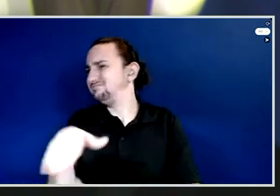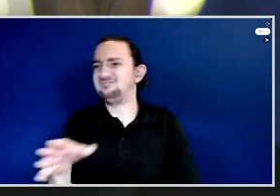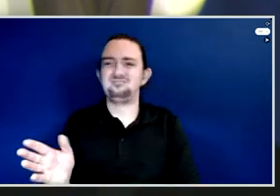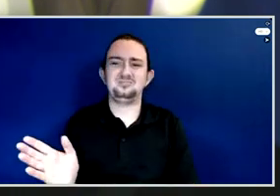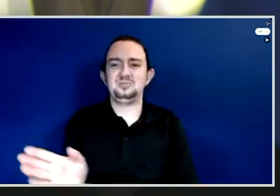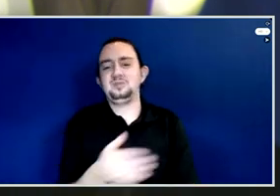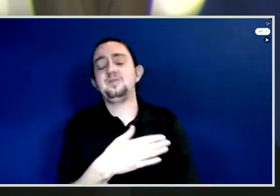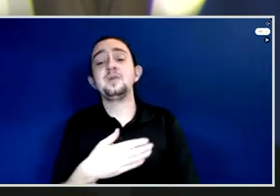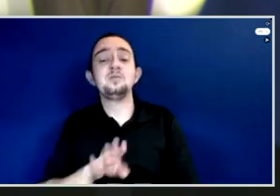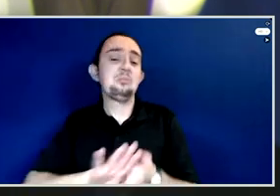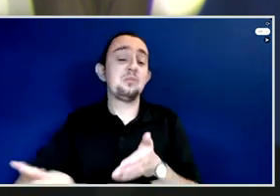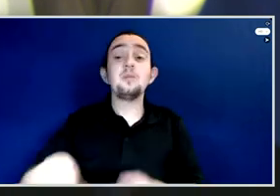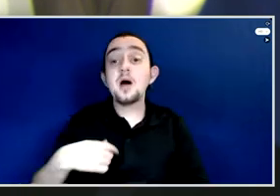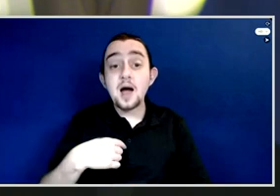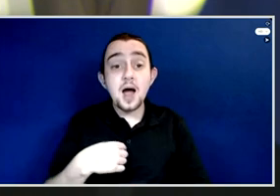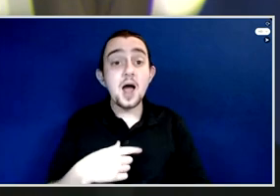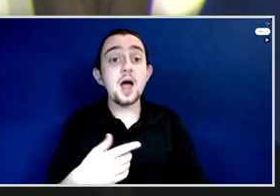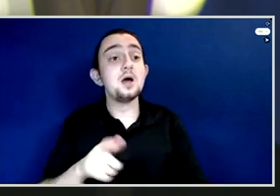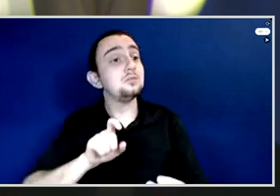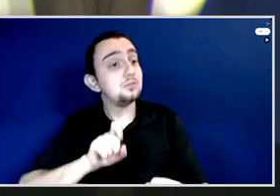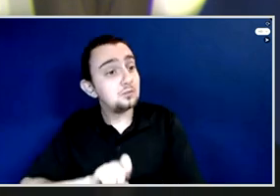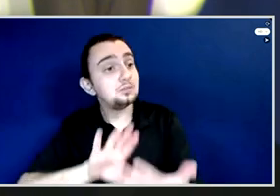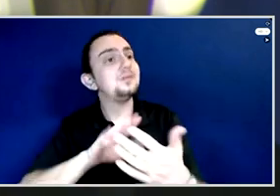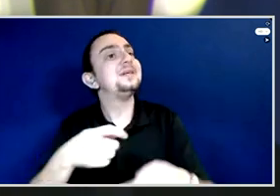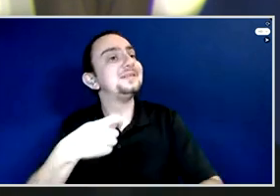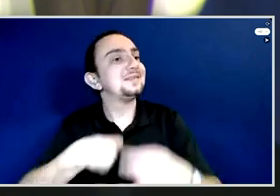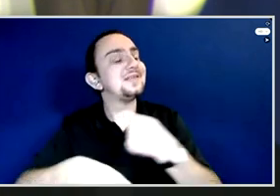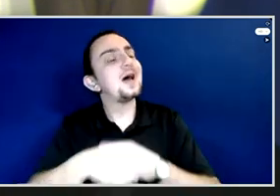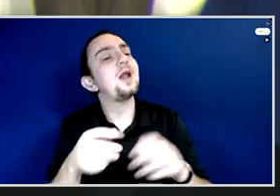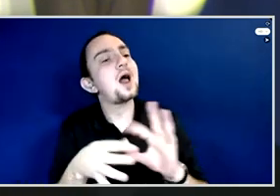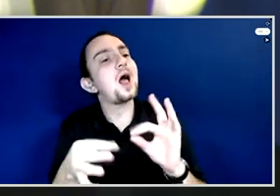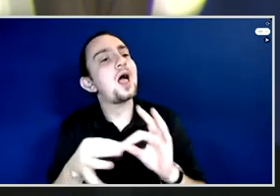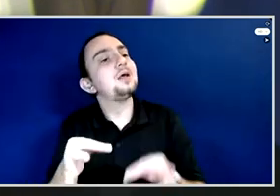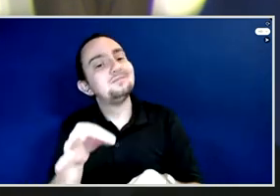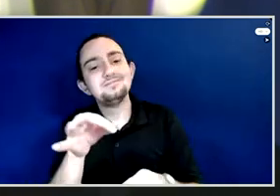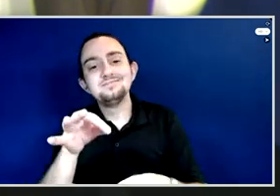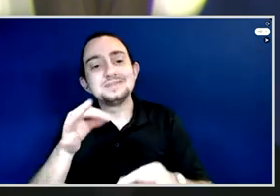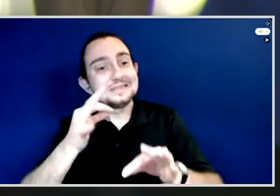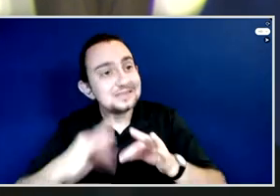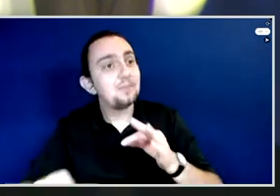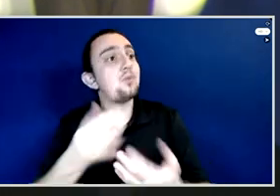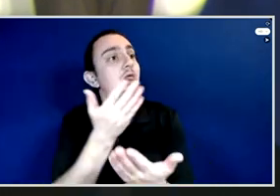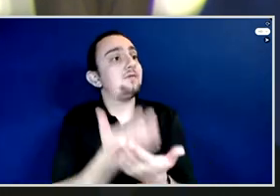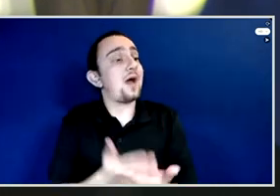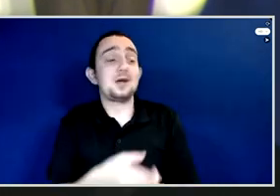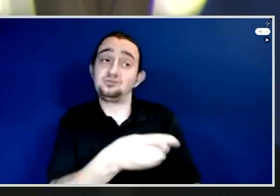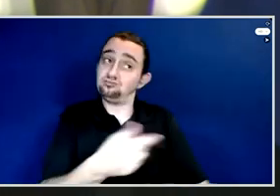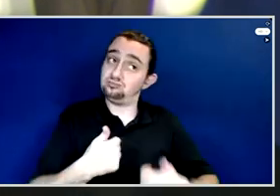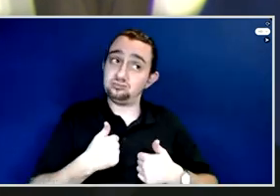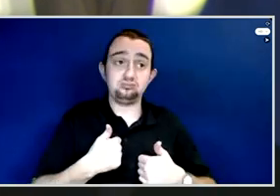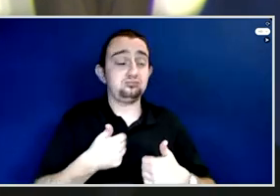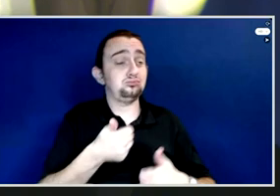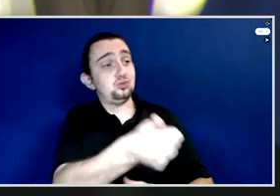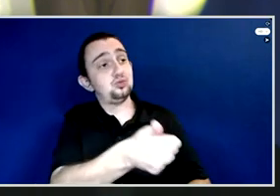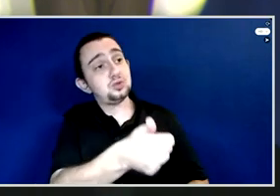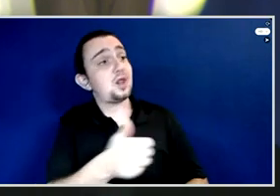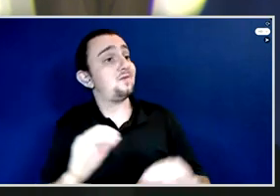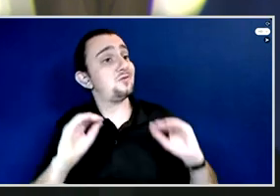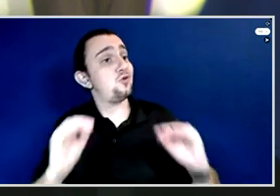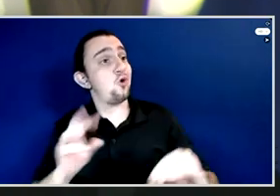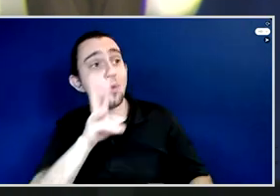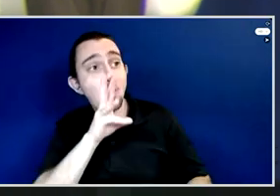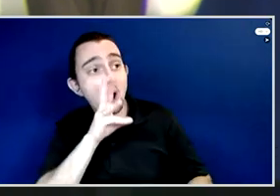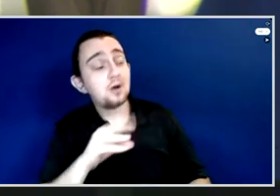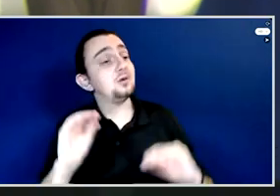in terms of you do not have water and this is the situation, this is where the money is going, it really